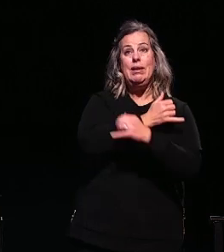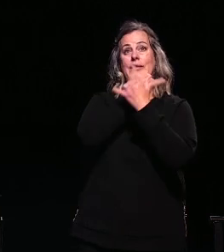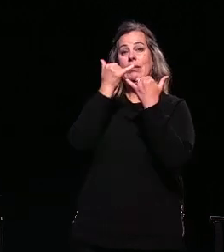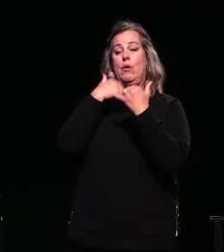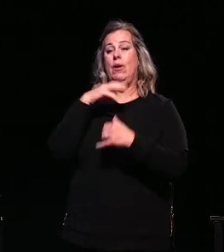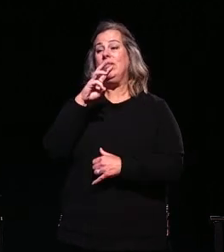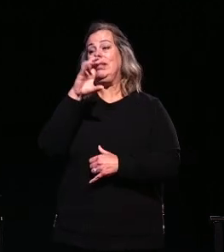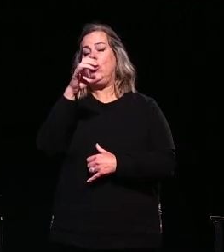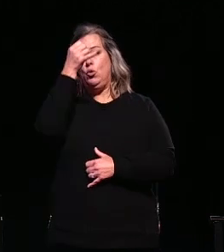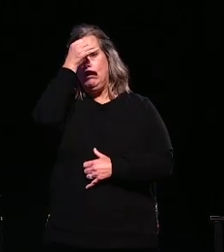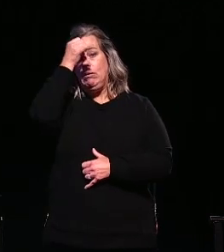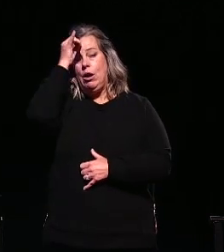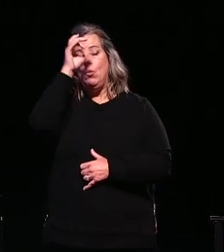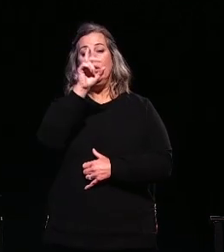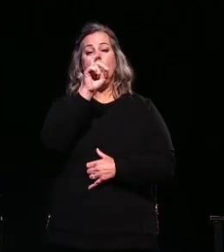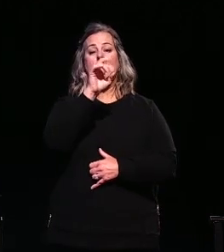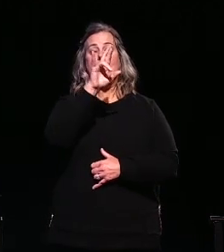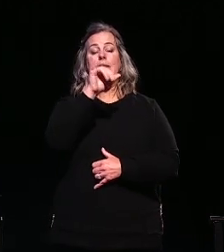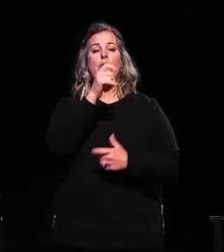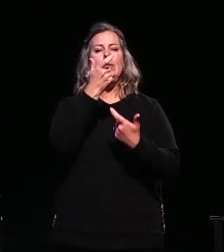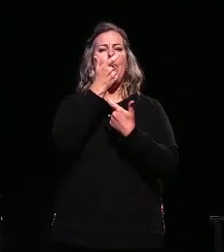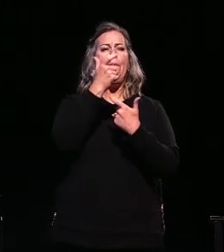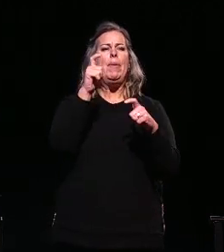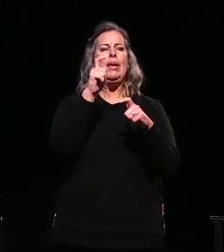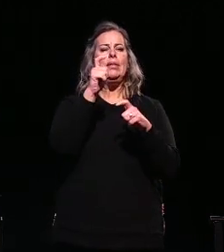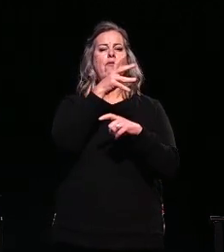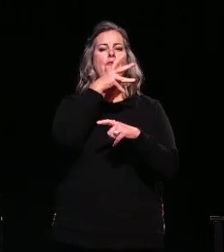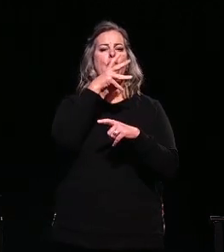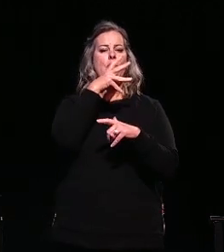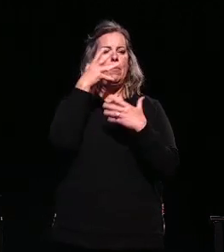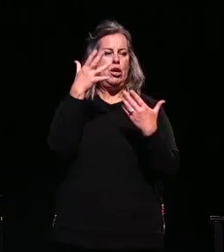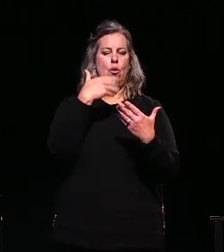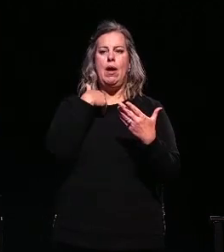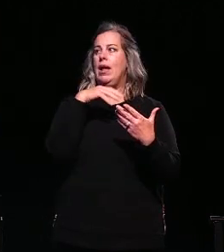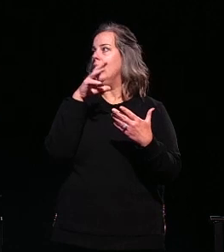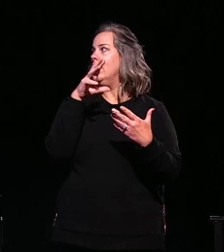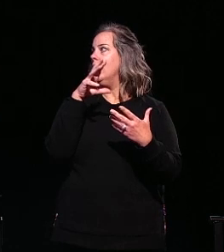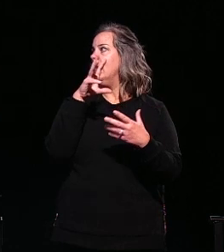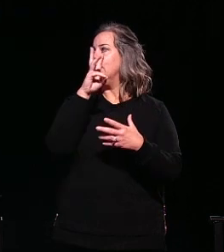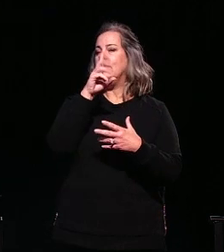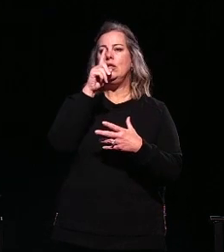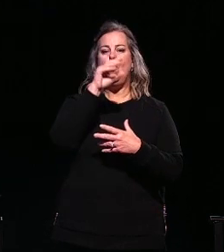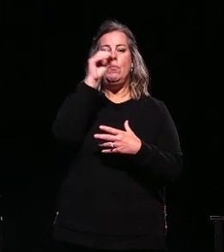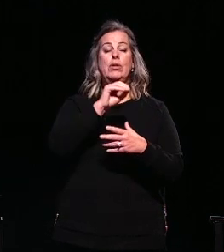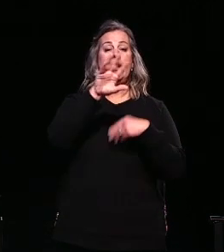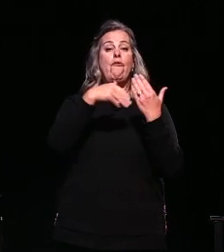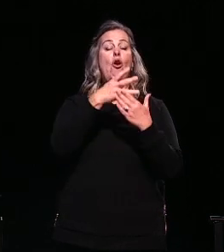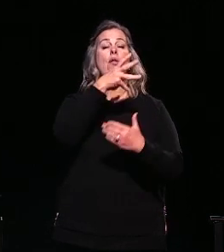Dairy is the largest agricultural sector in New York and accounts for 51% of all agricultural receipts statewide.